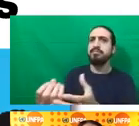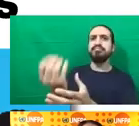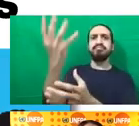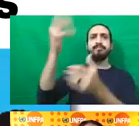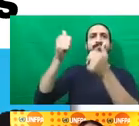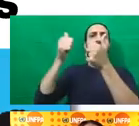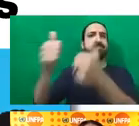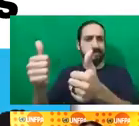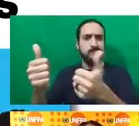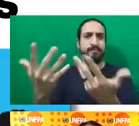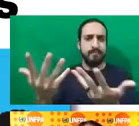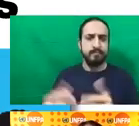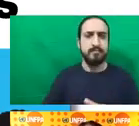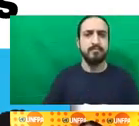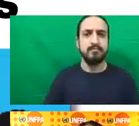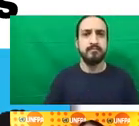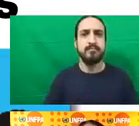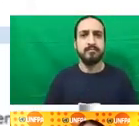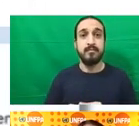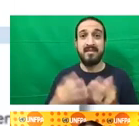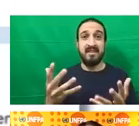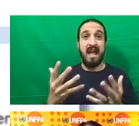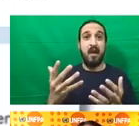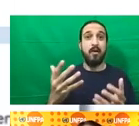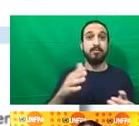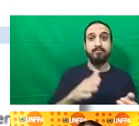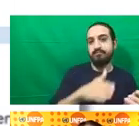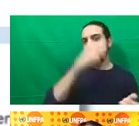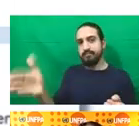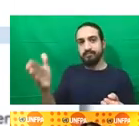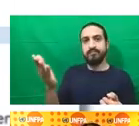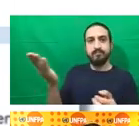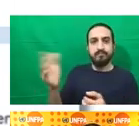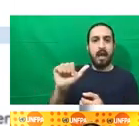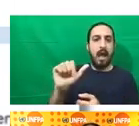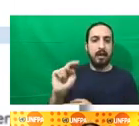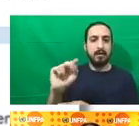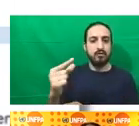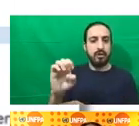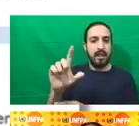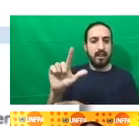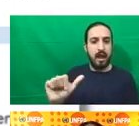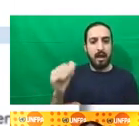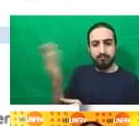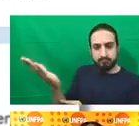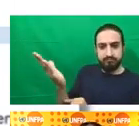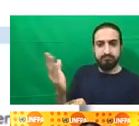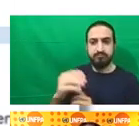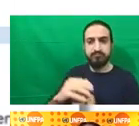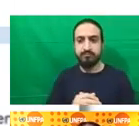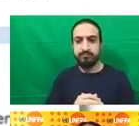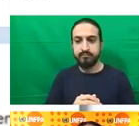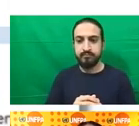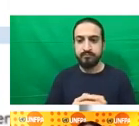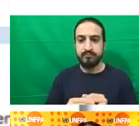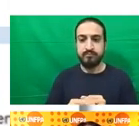to Angela to speak about the NDPC study. Thank you, Divya. Next slide, So, UNFPA